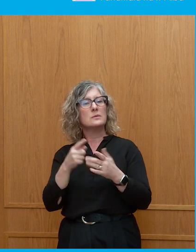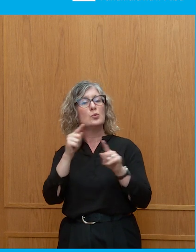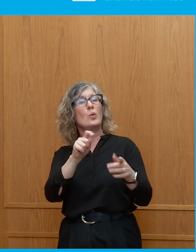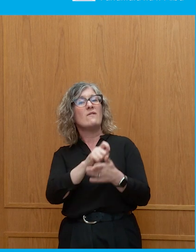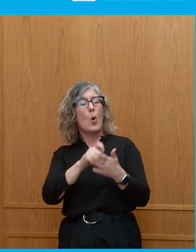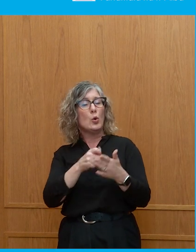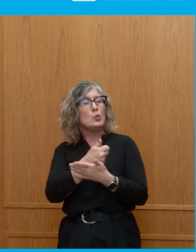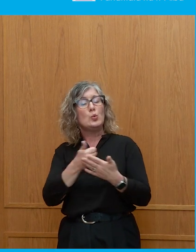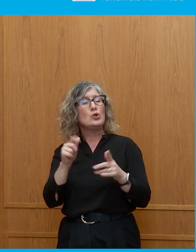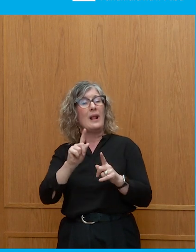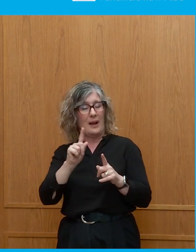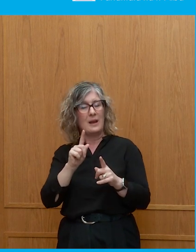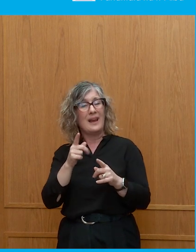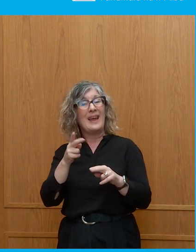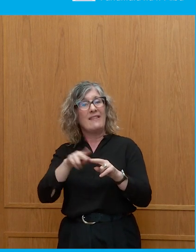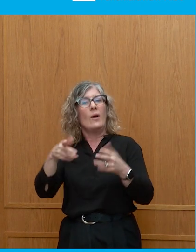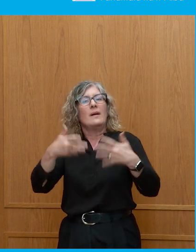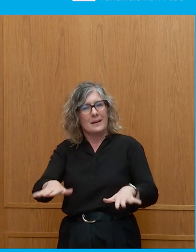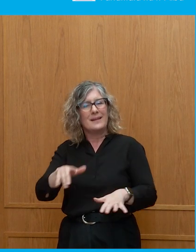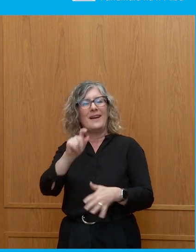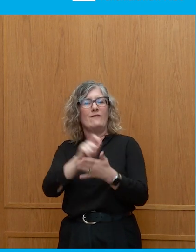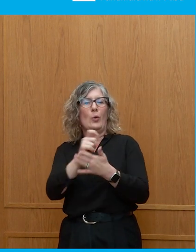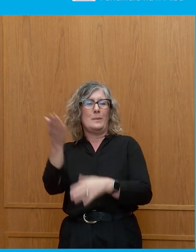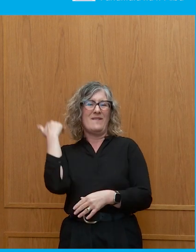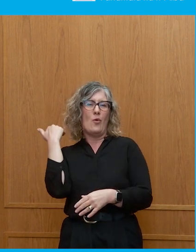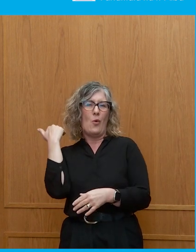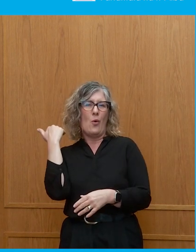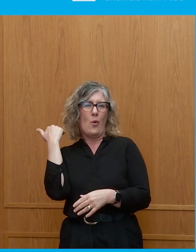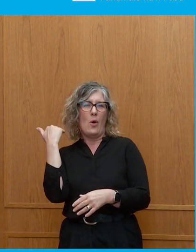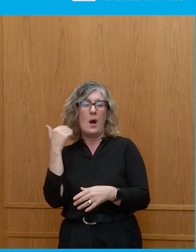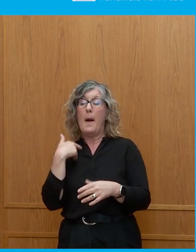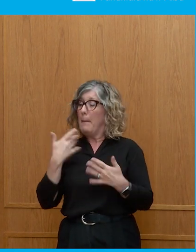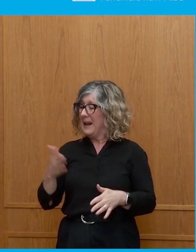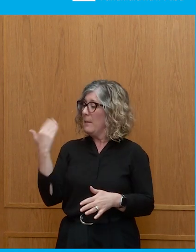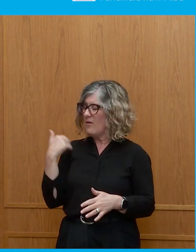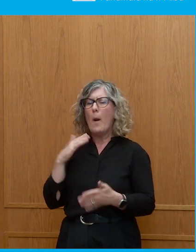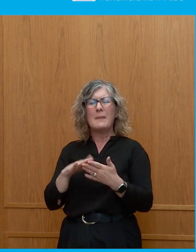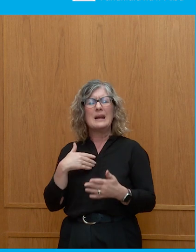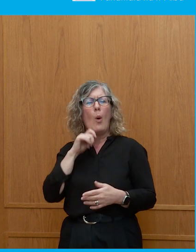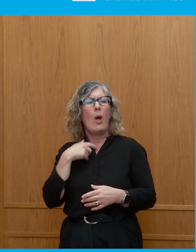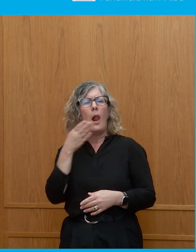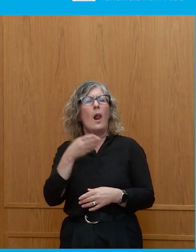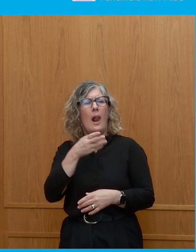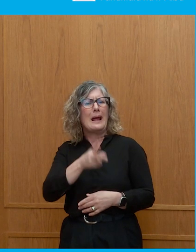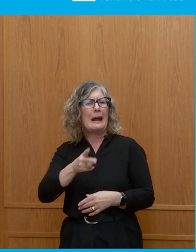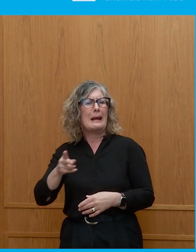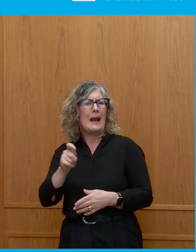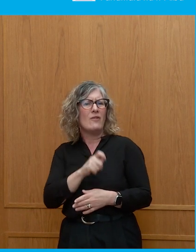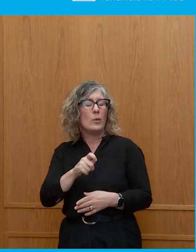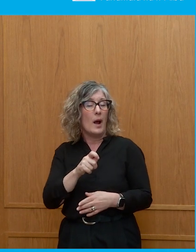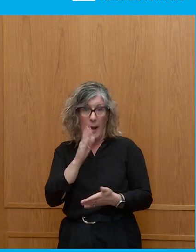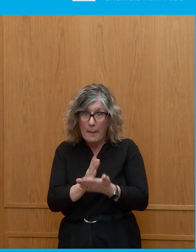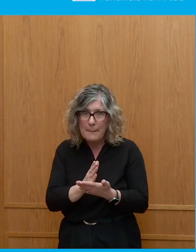becomes sort of habitual. Now, clearly, that's not entirely true, right? I think it was true for some time, but clearly